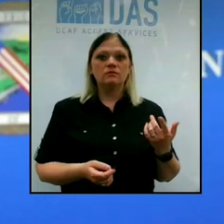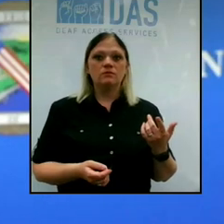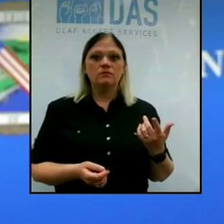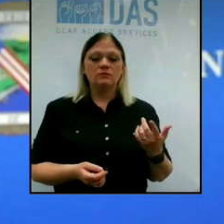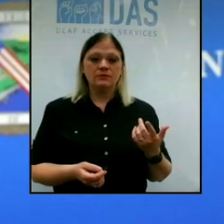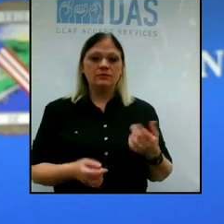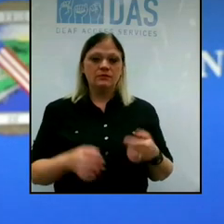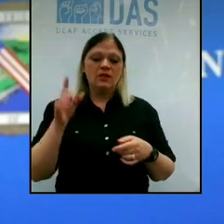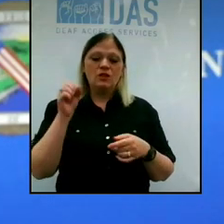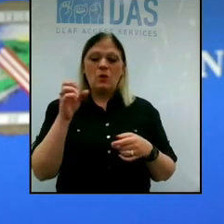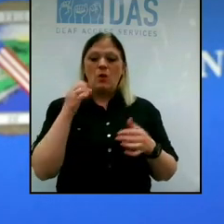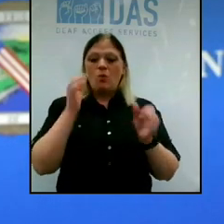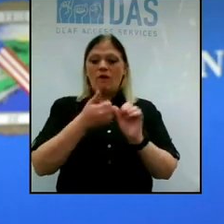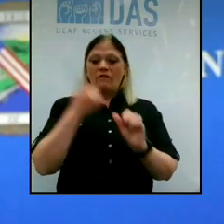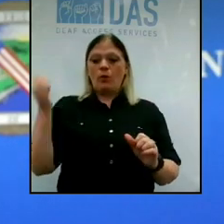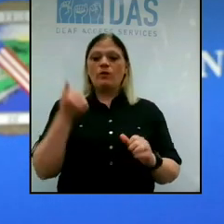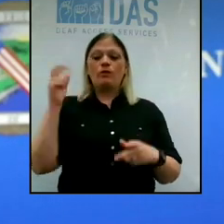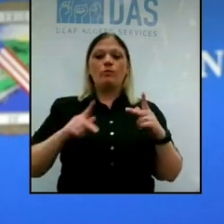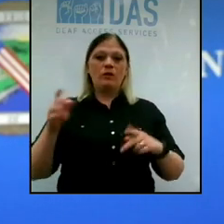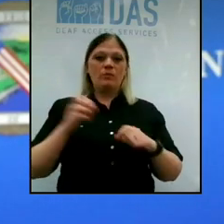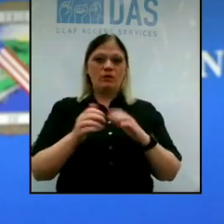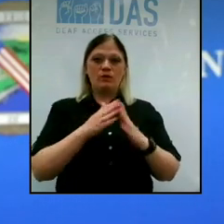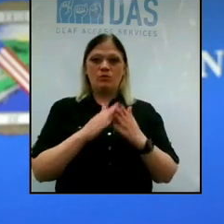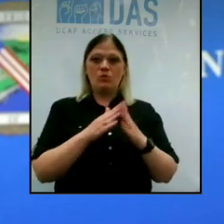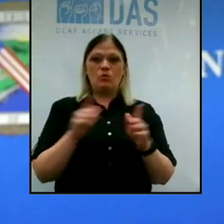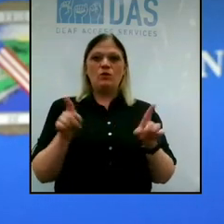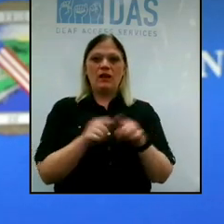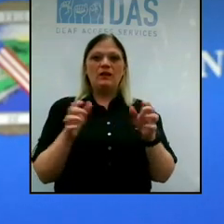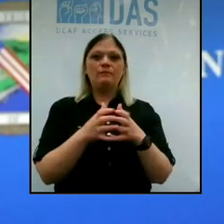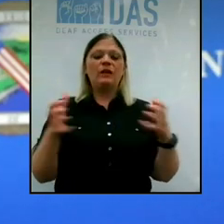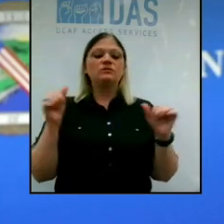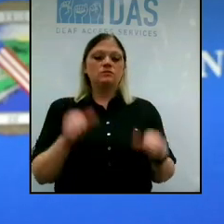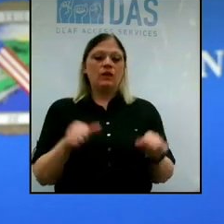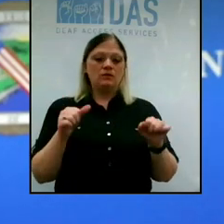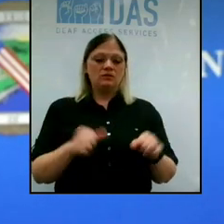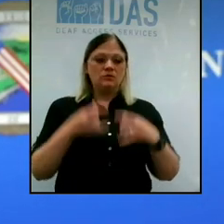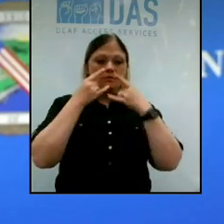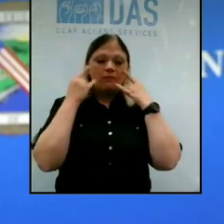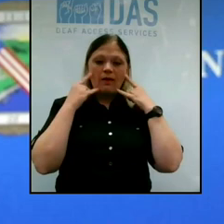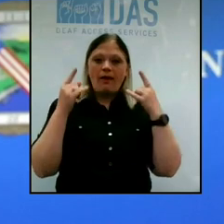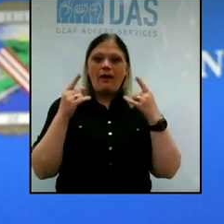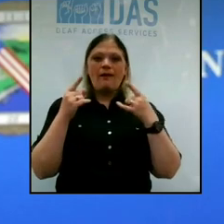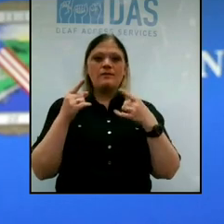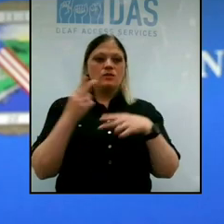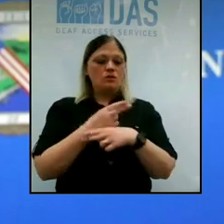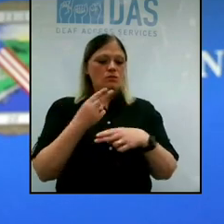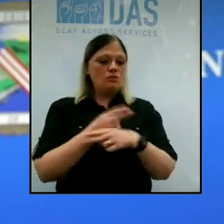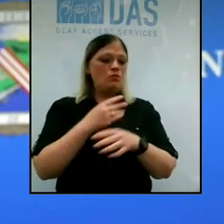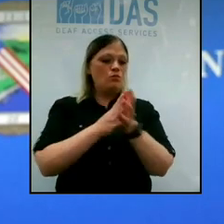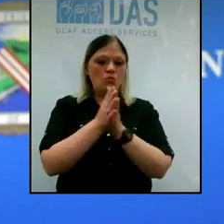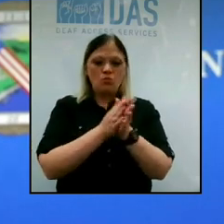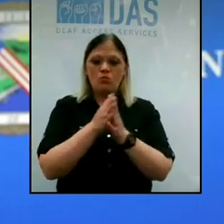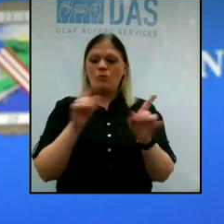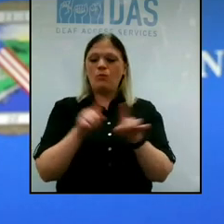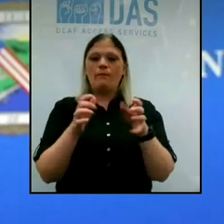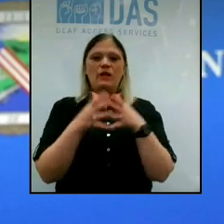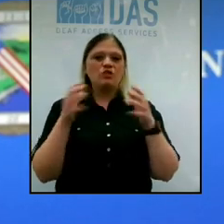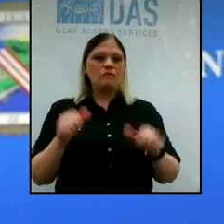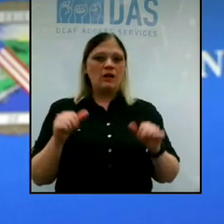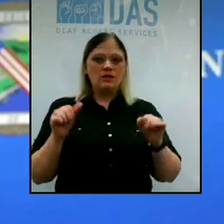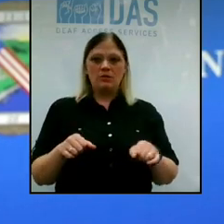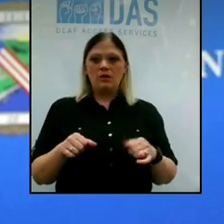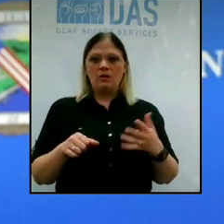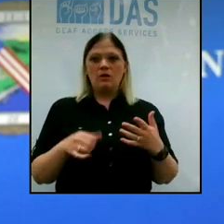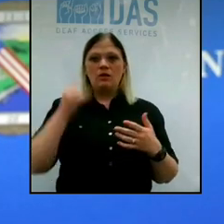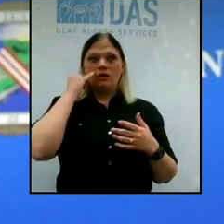please stay away from other people in the community as much as you can. Wear masks as much as you can. Wash your hands as much as you can. You know, if you're